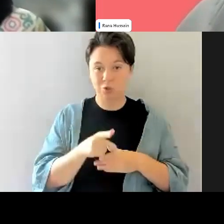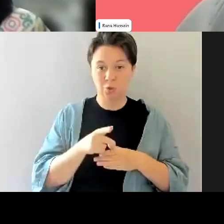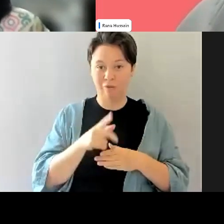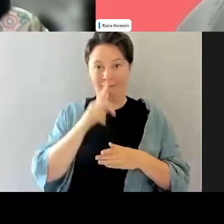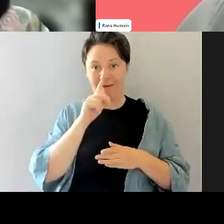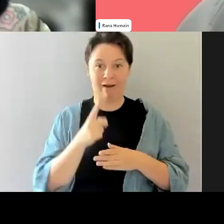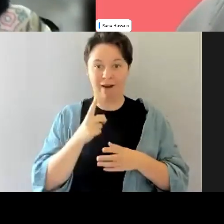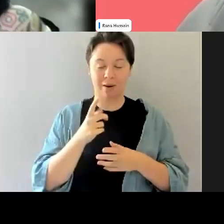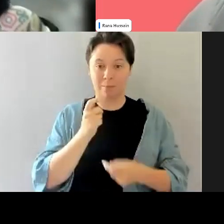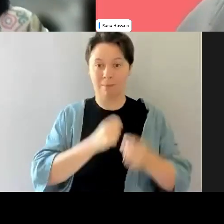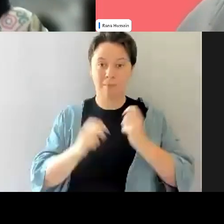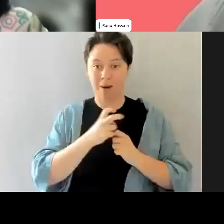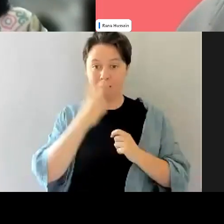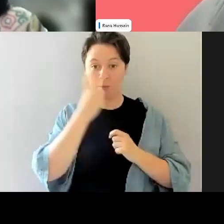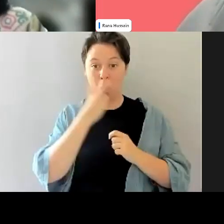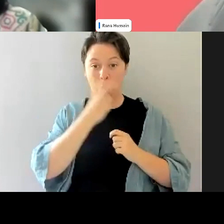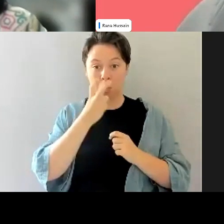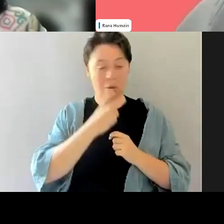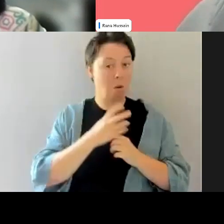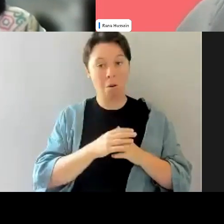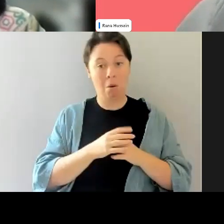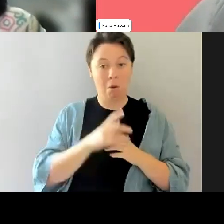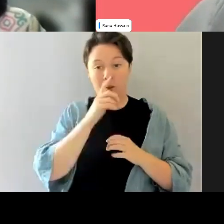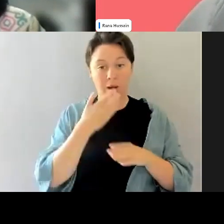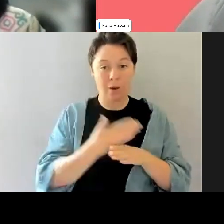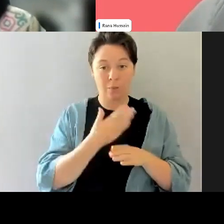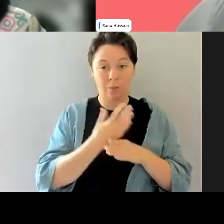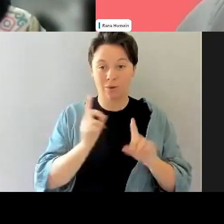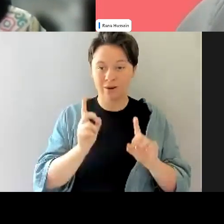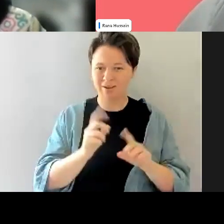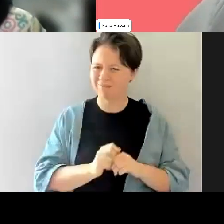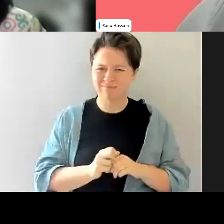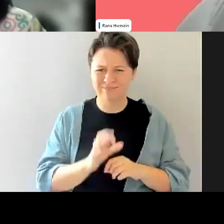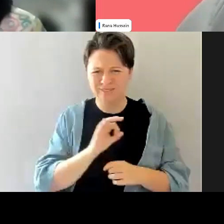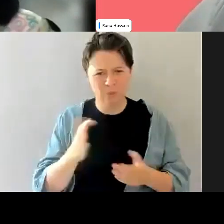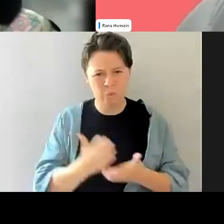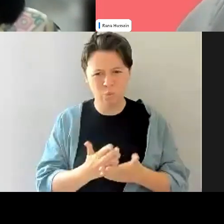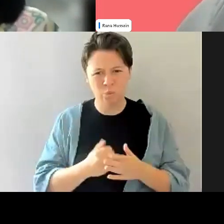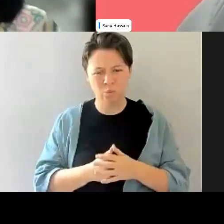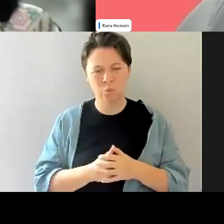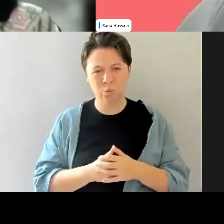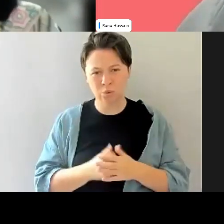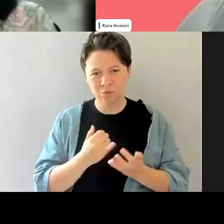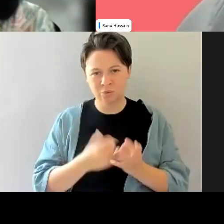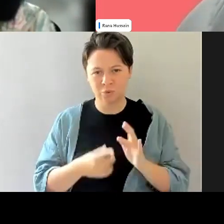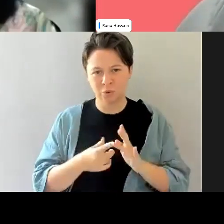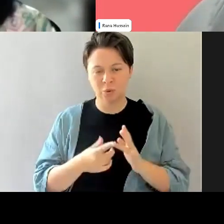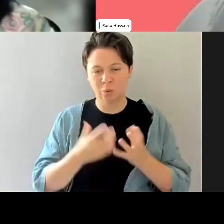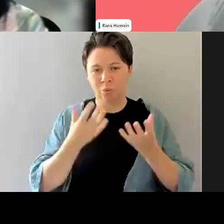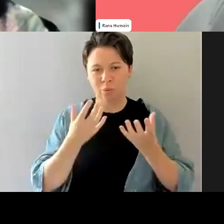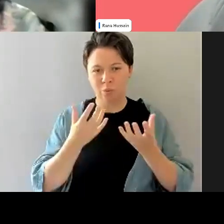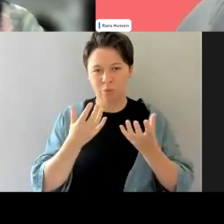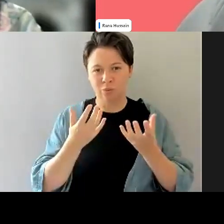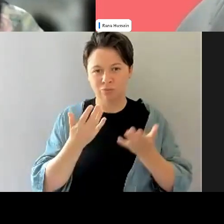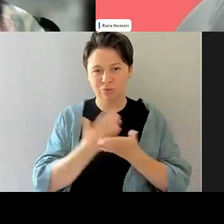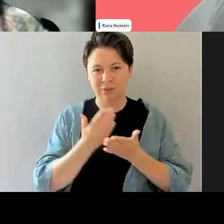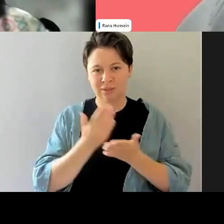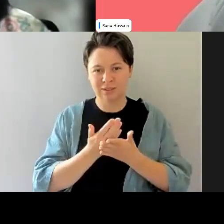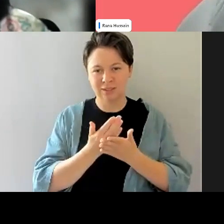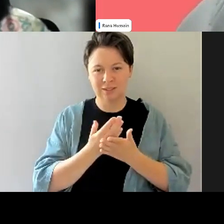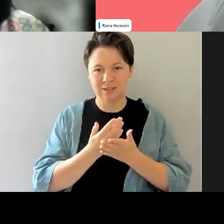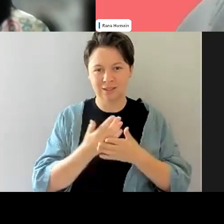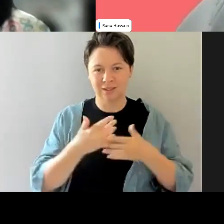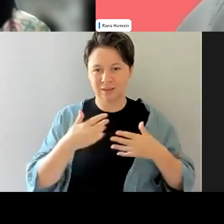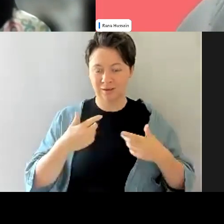as well as anybody else can, but that's just absolutely not, not right. So we have people in retirement, ages should be pushed out now.